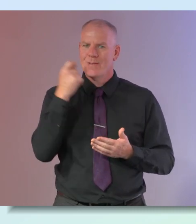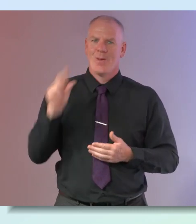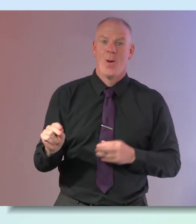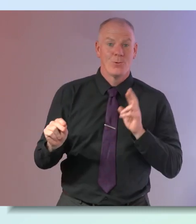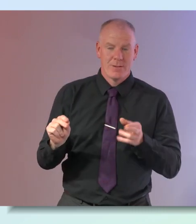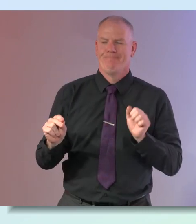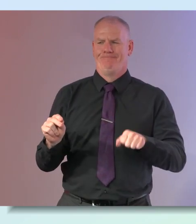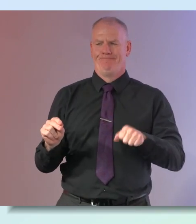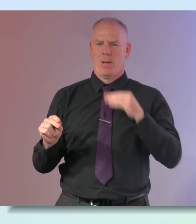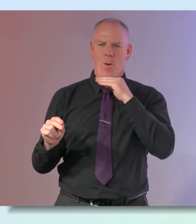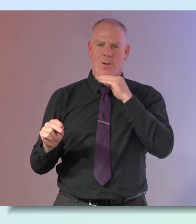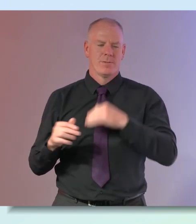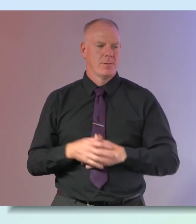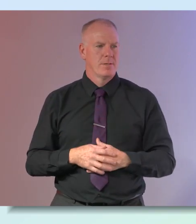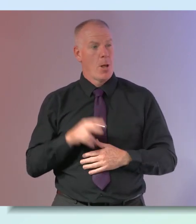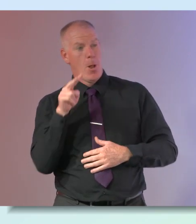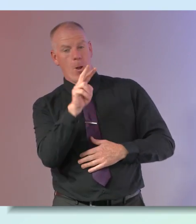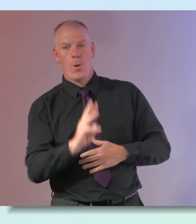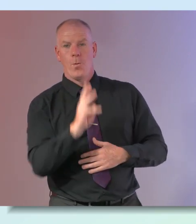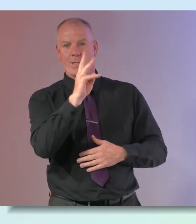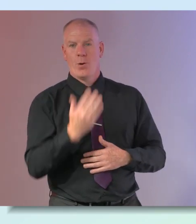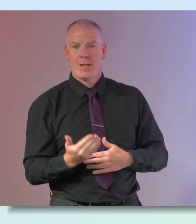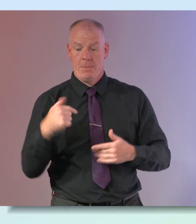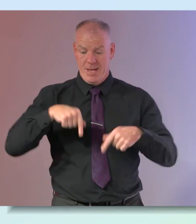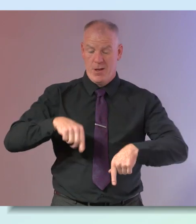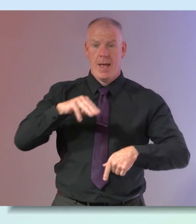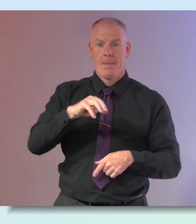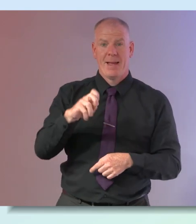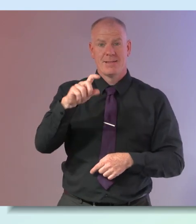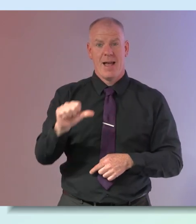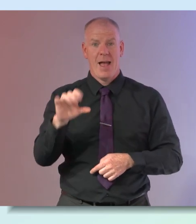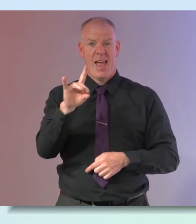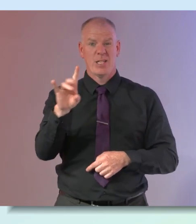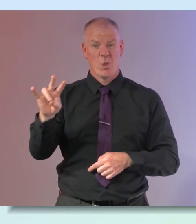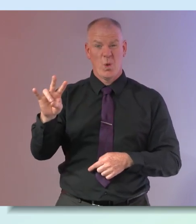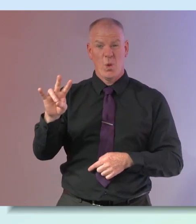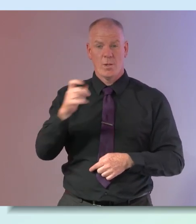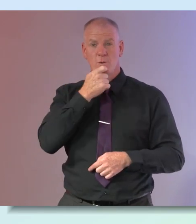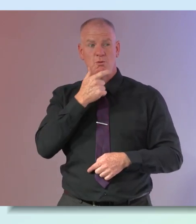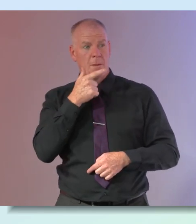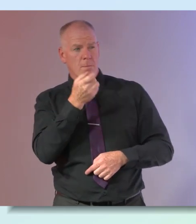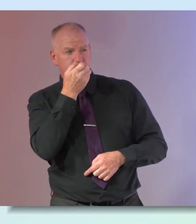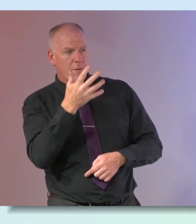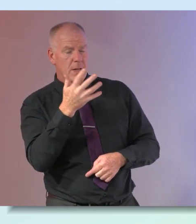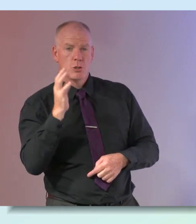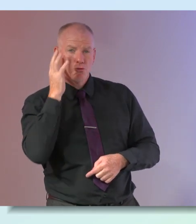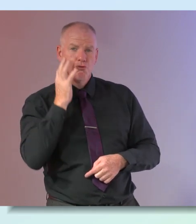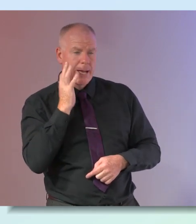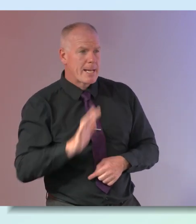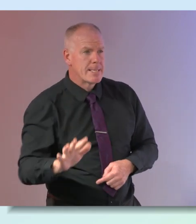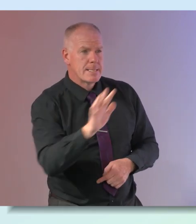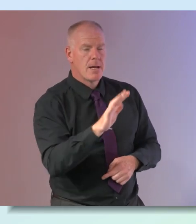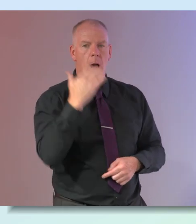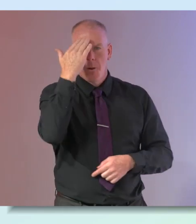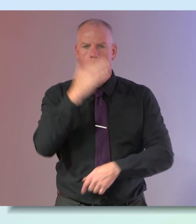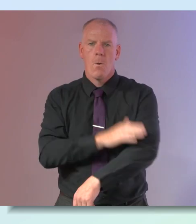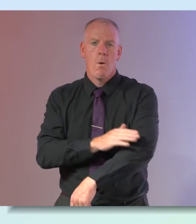important and you know we're looking out the window here uh in meta hq in dublin and we can see beautiful greenery and i know that walking even